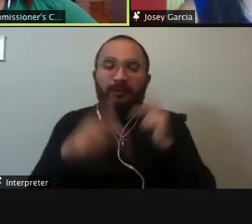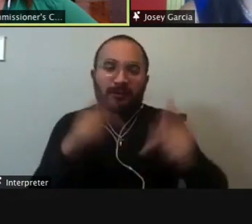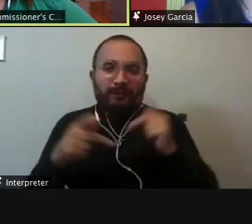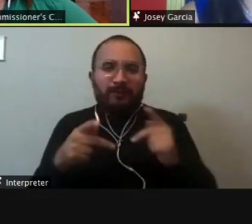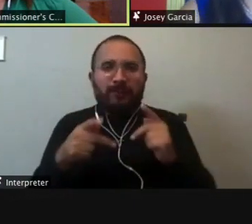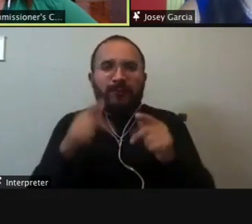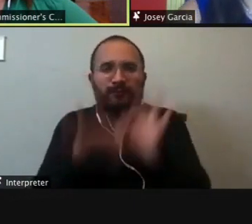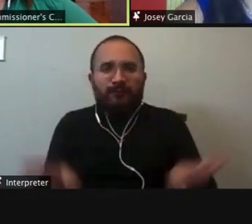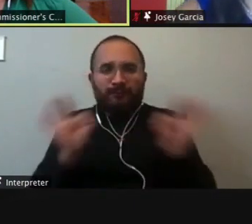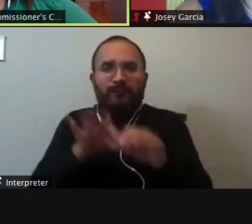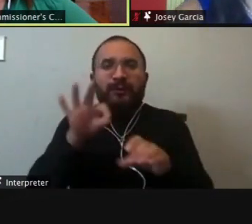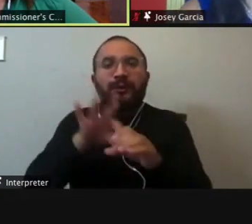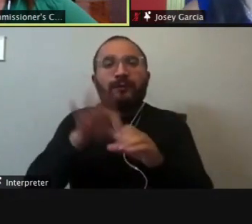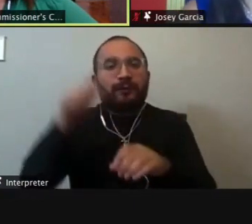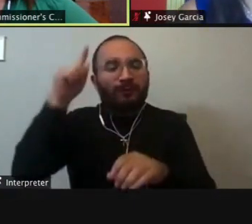commissioner's race?